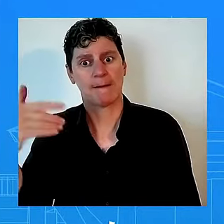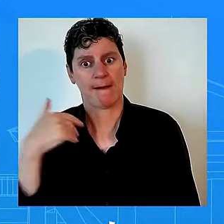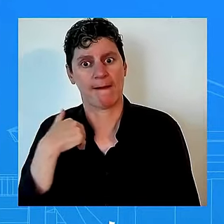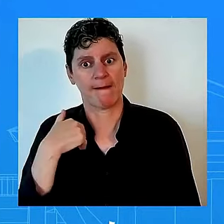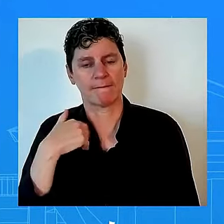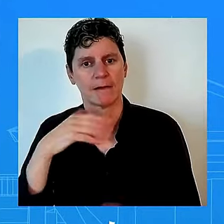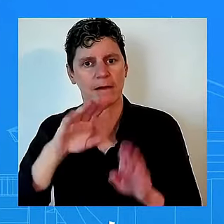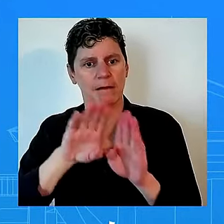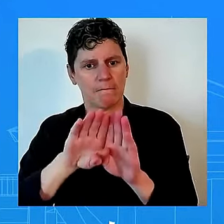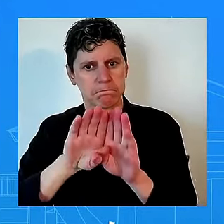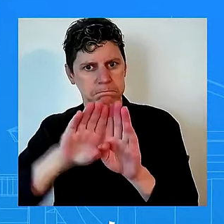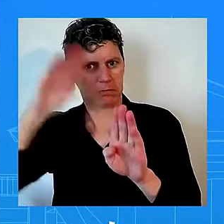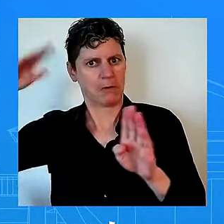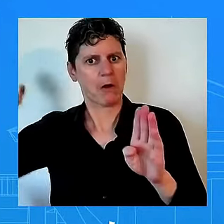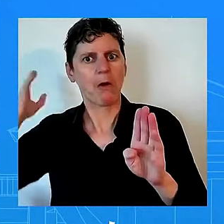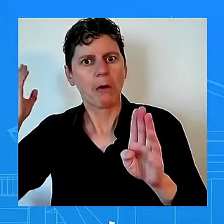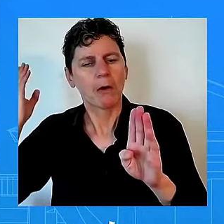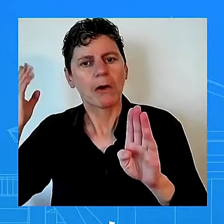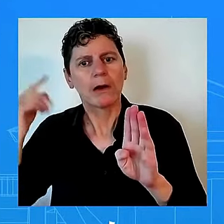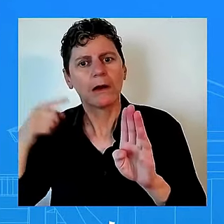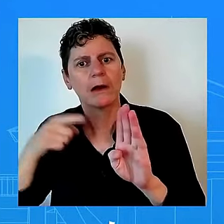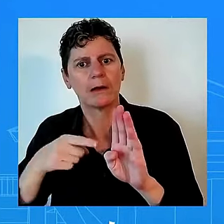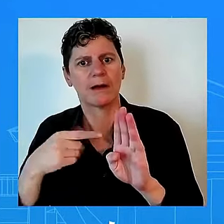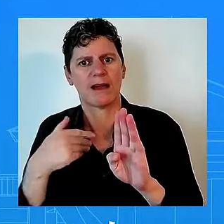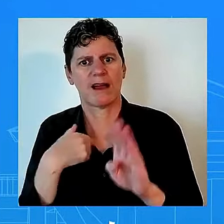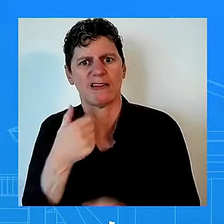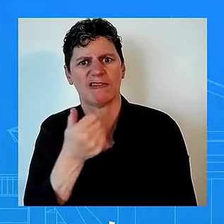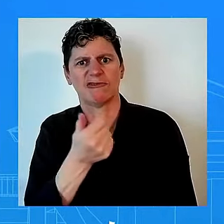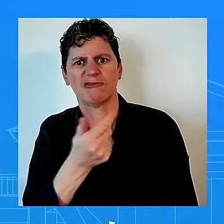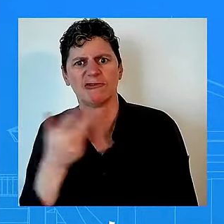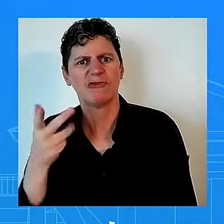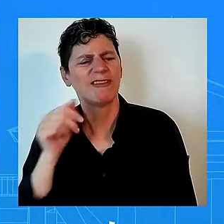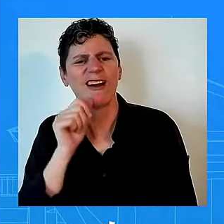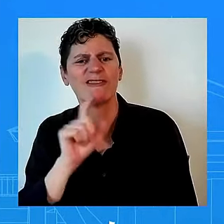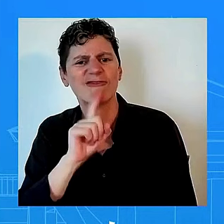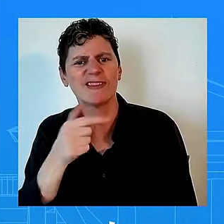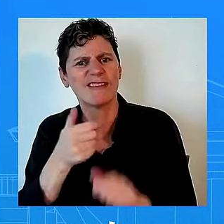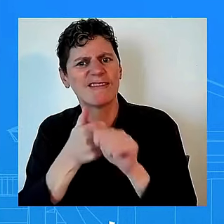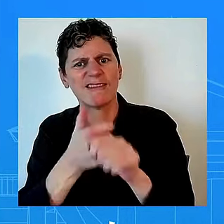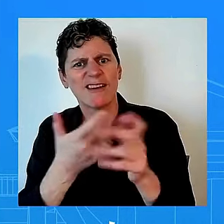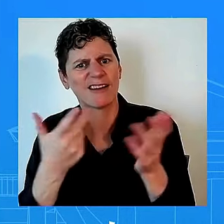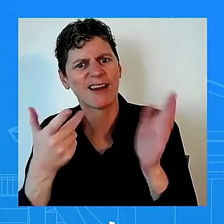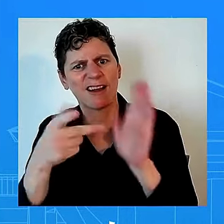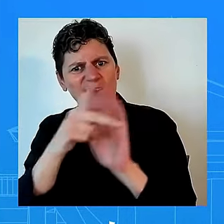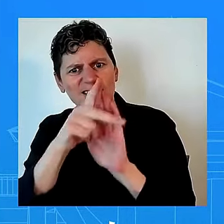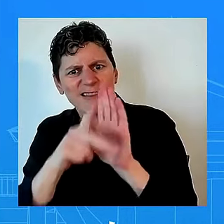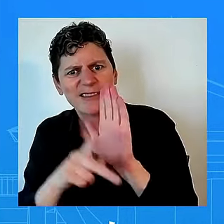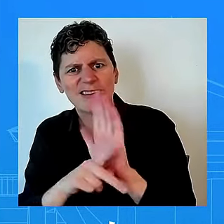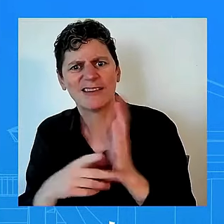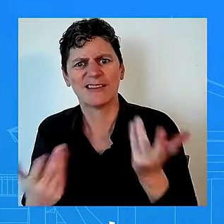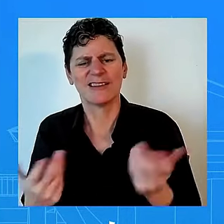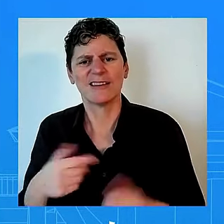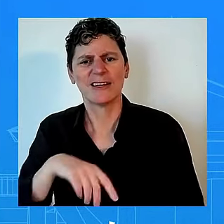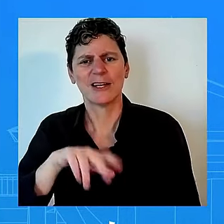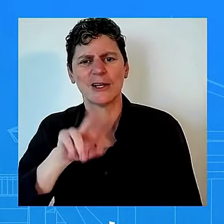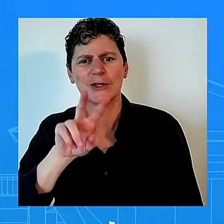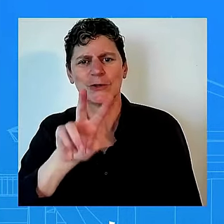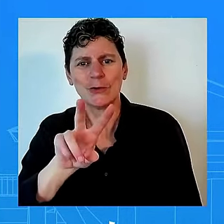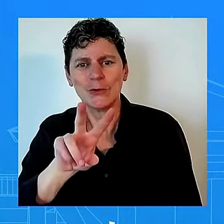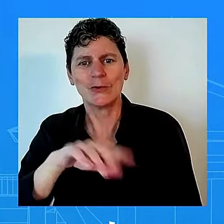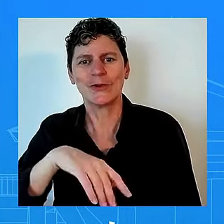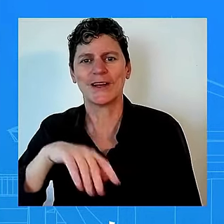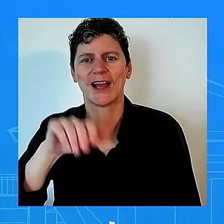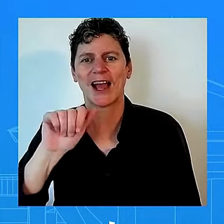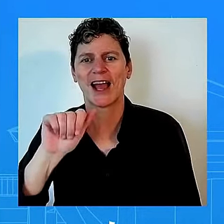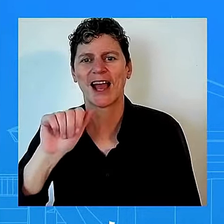in space what do you think is going on with the company i can't speak for what's going on inside of a company that is for them to